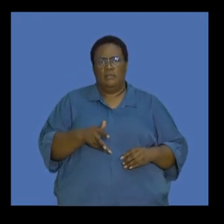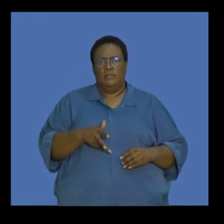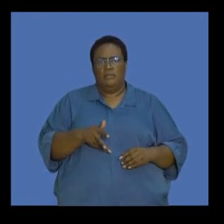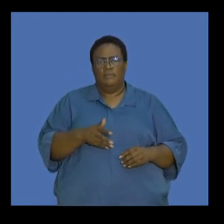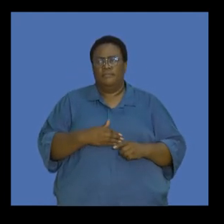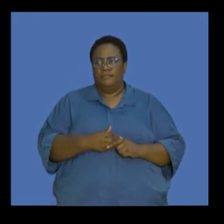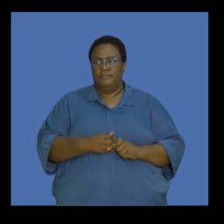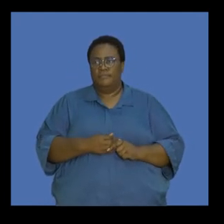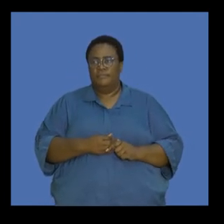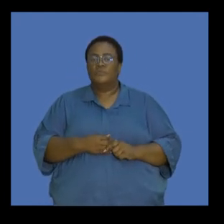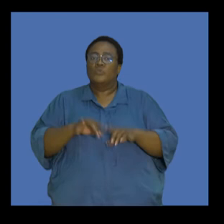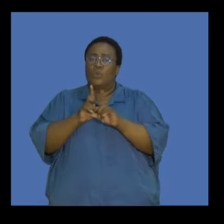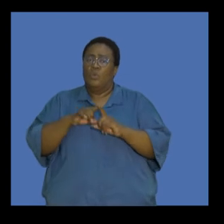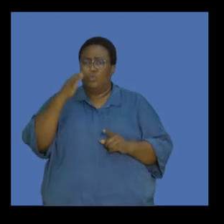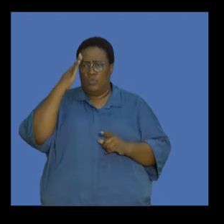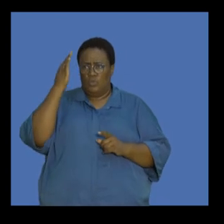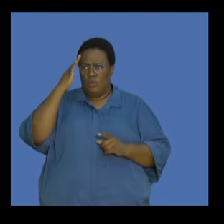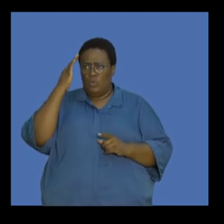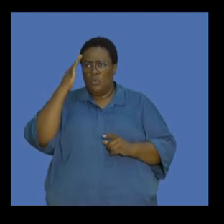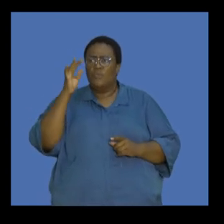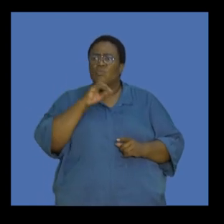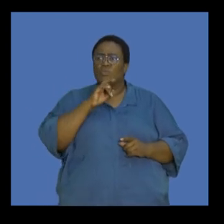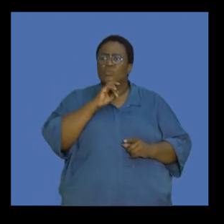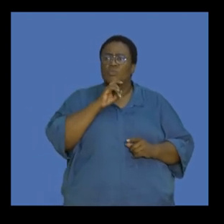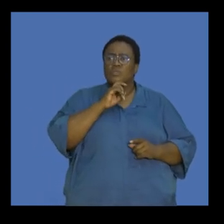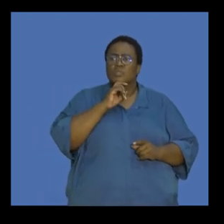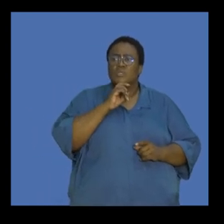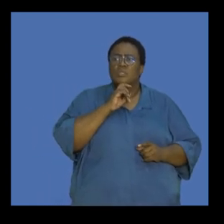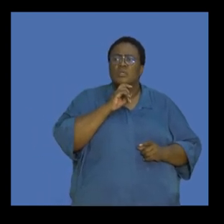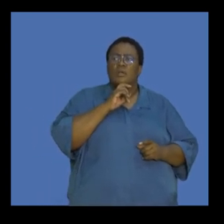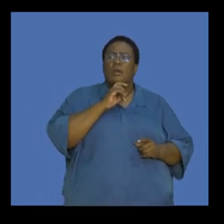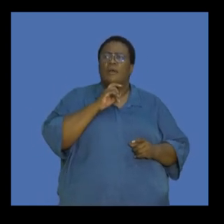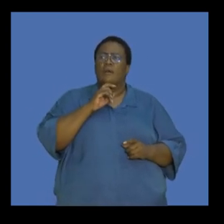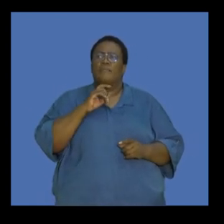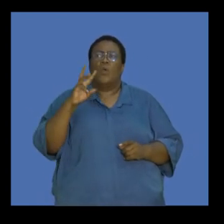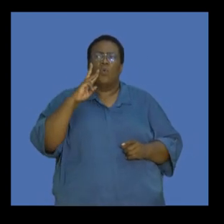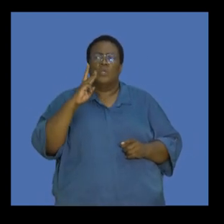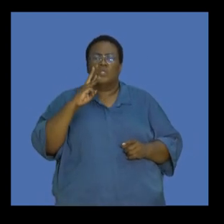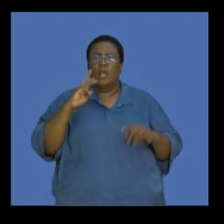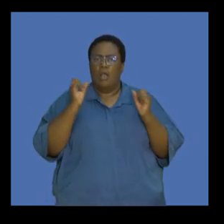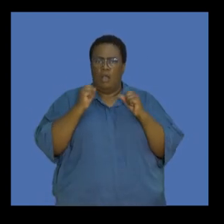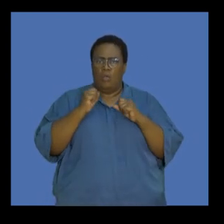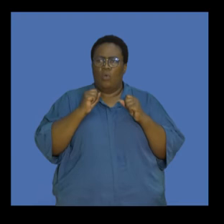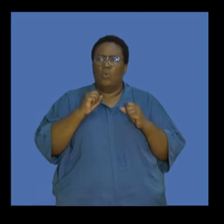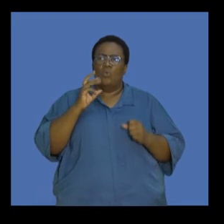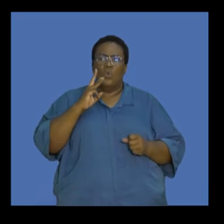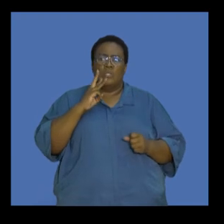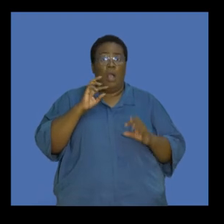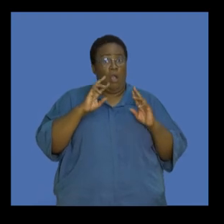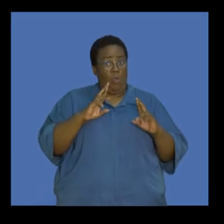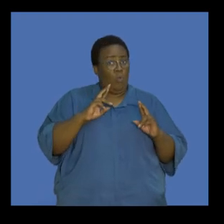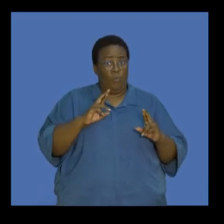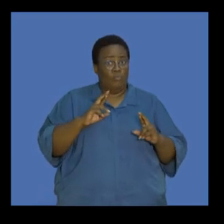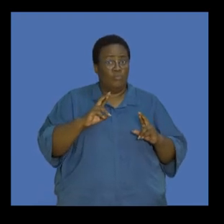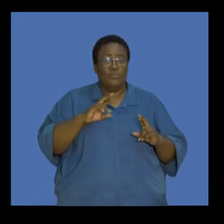standby. We also know that the use of cold water to do laundry, so I hope that you're not using boiling hot